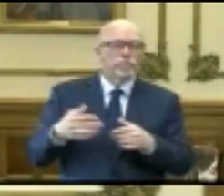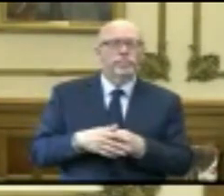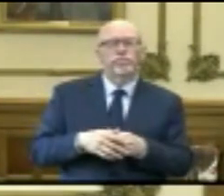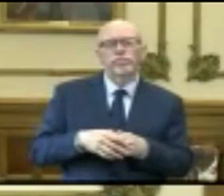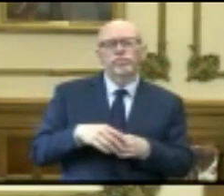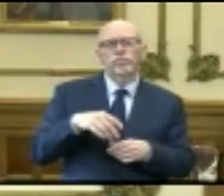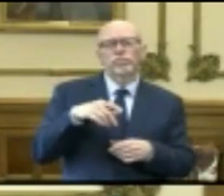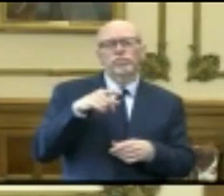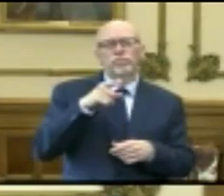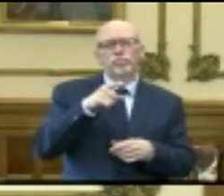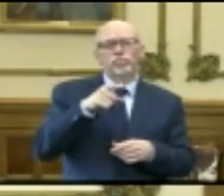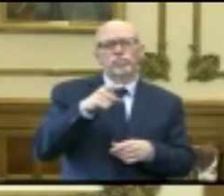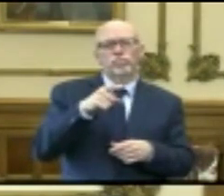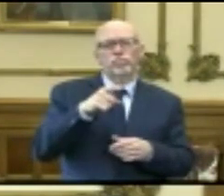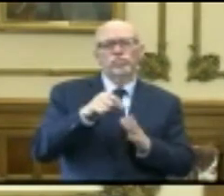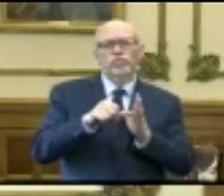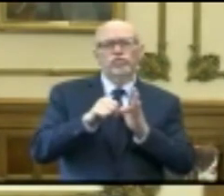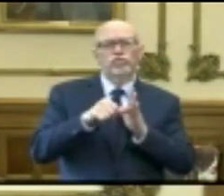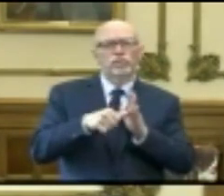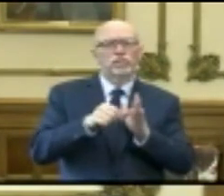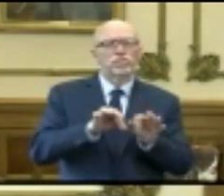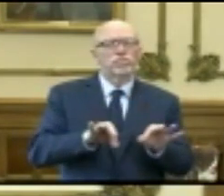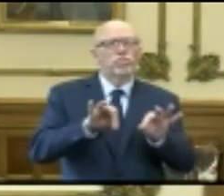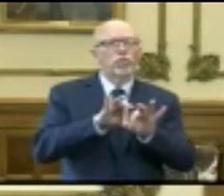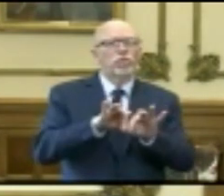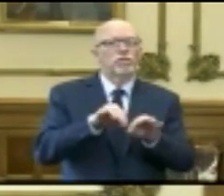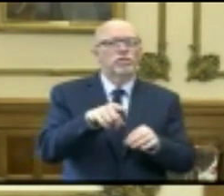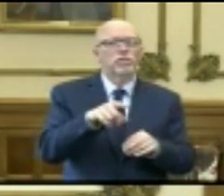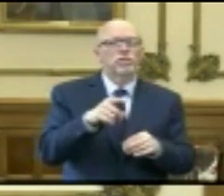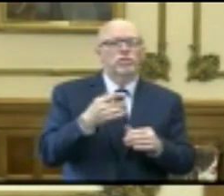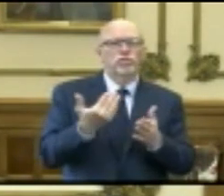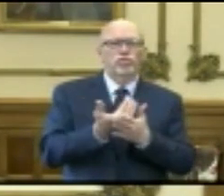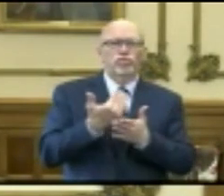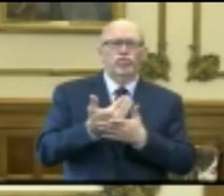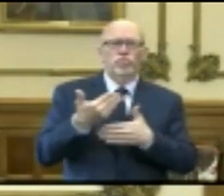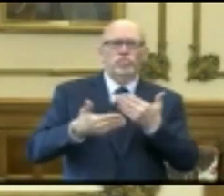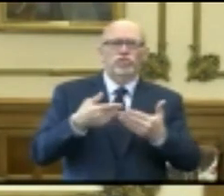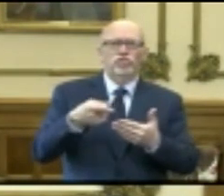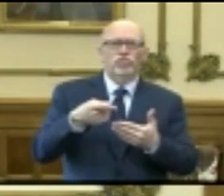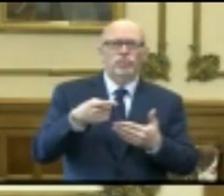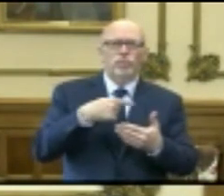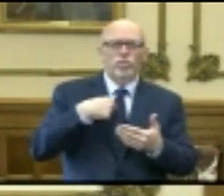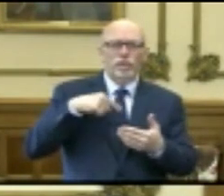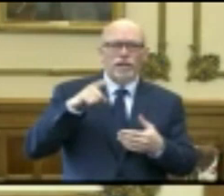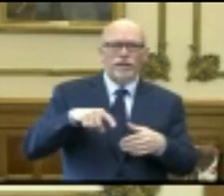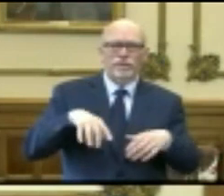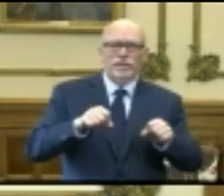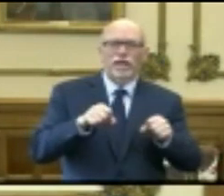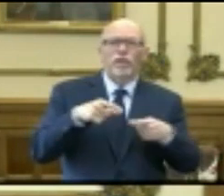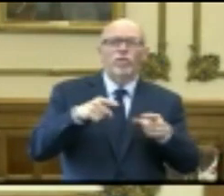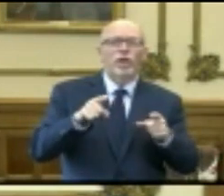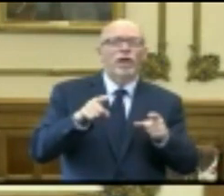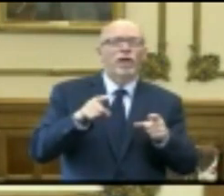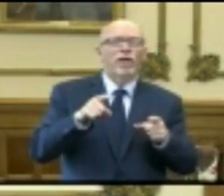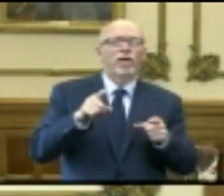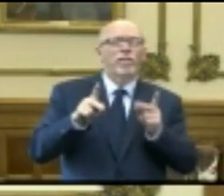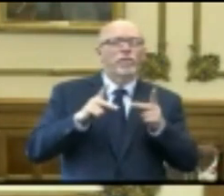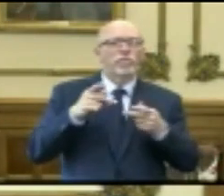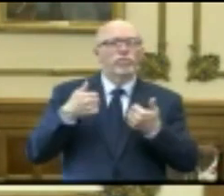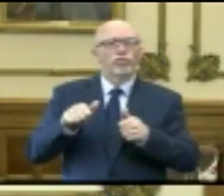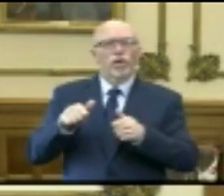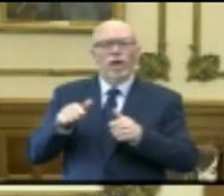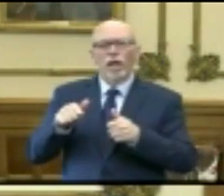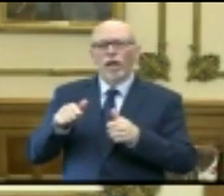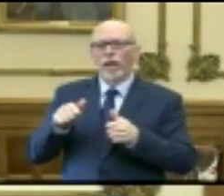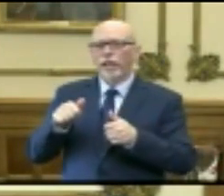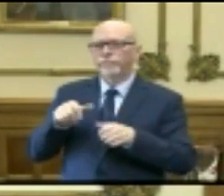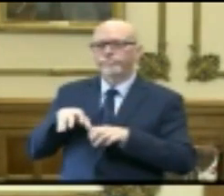could you stress the importance of the new procedures that funeral homes have to take while people try to mourn the